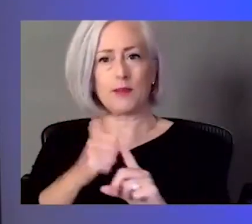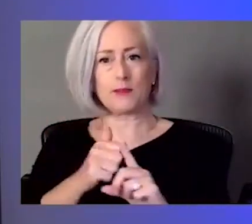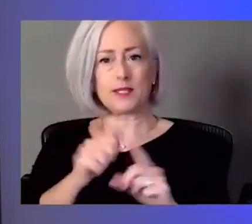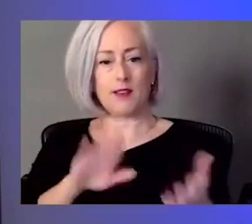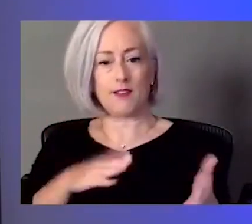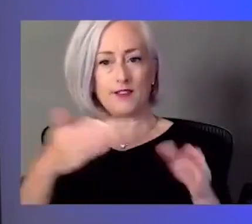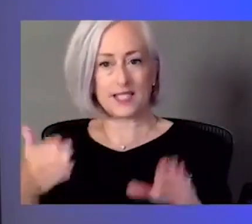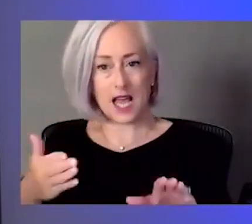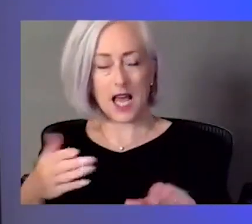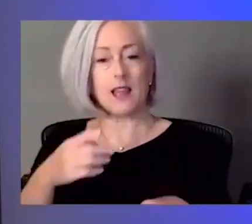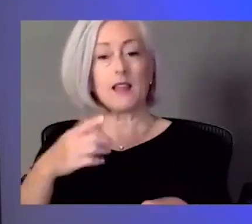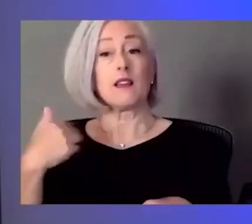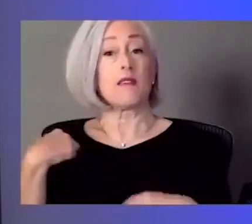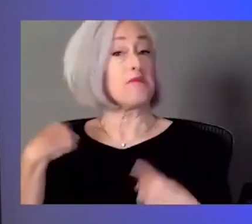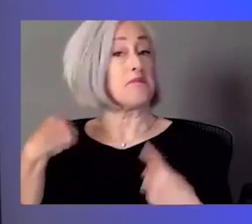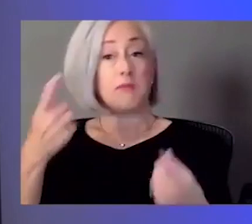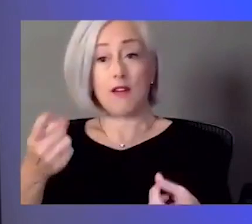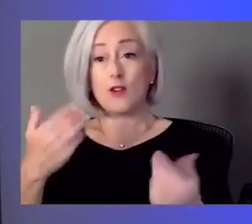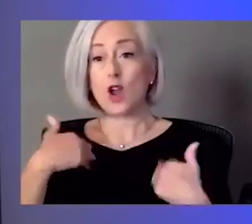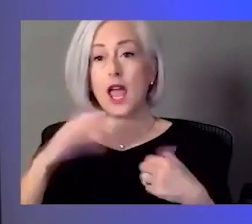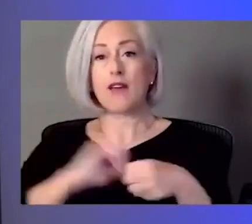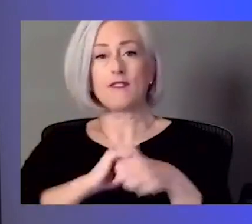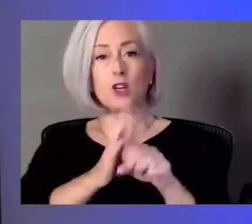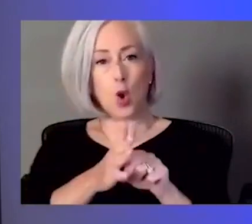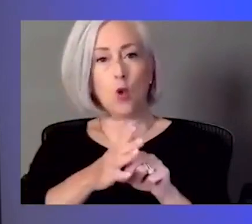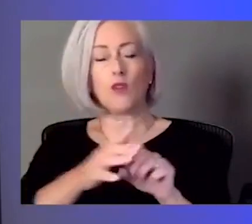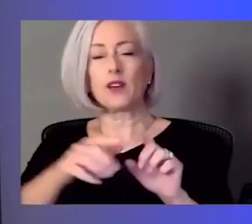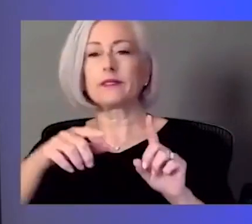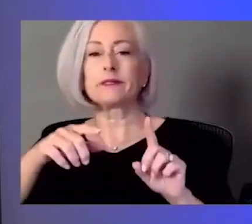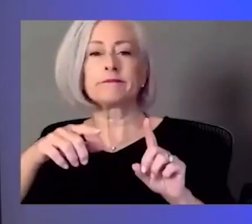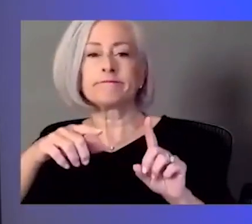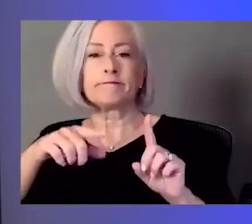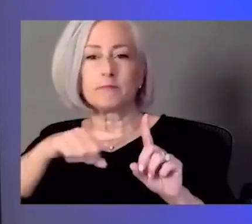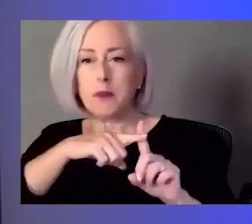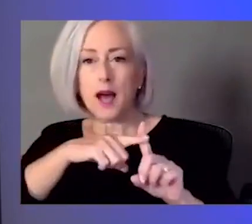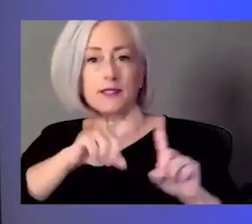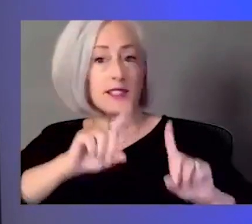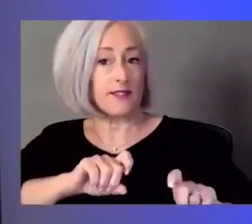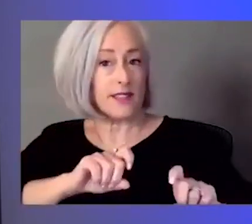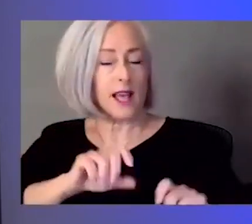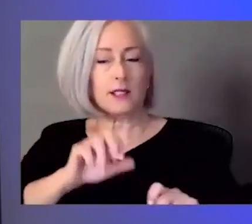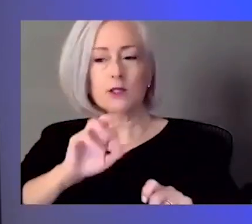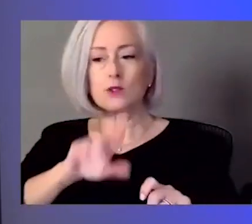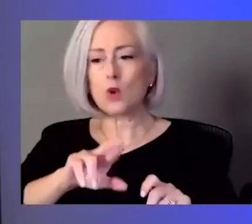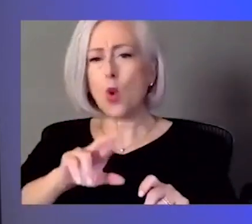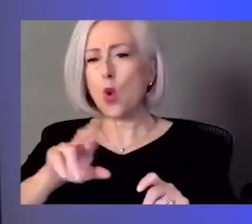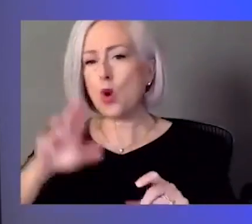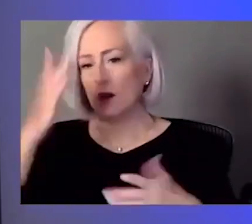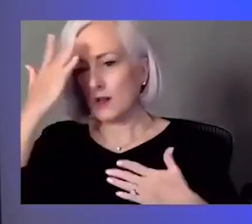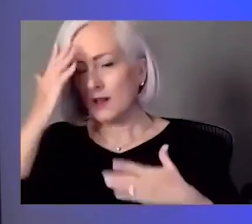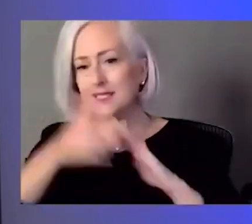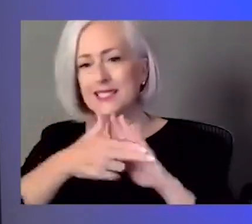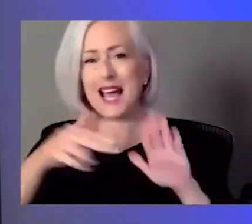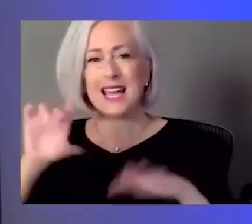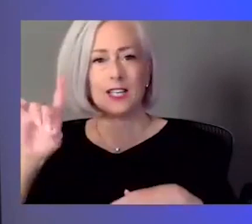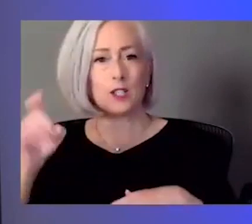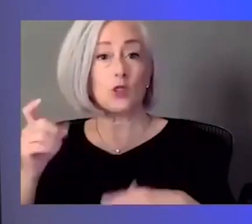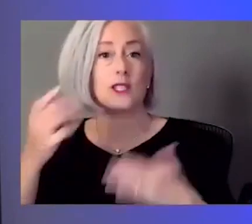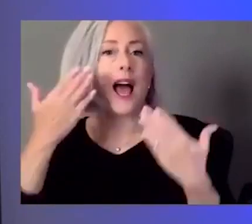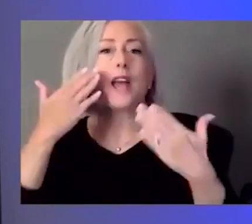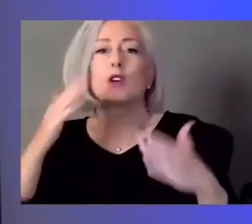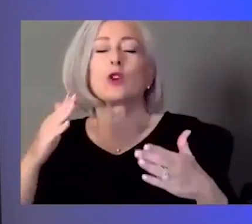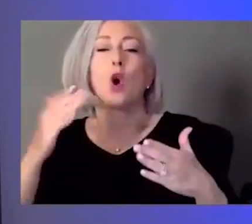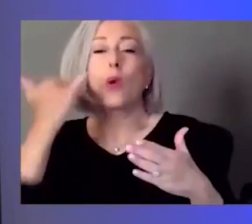positive test or diagnosis? So I wouldn't be able to tell you specifically was the cause of death COVID-19. I can just tell you